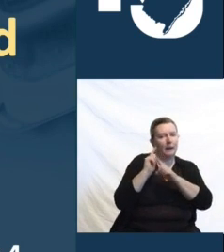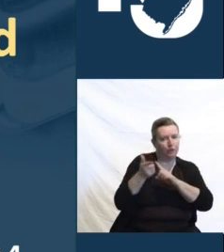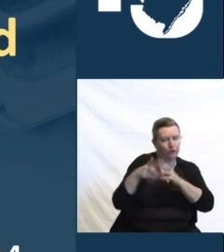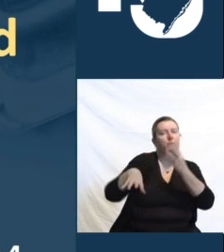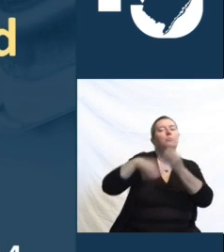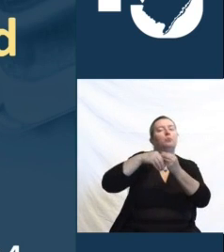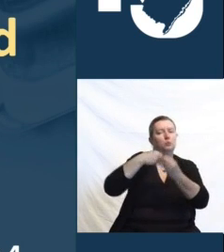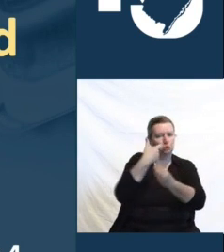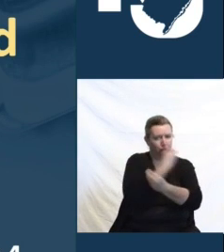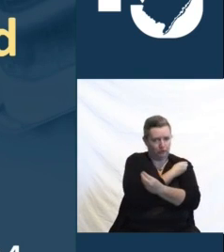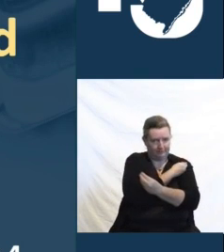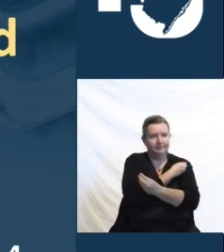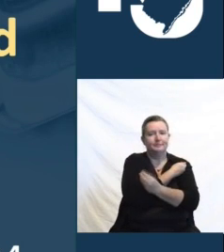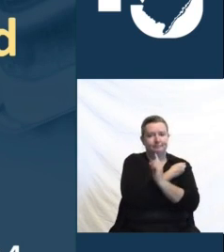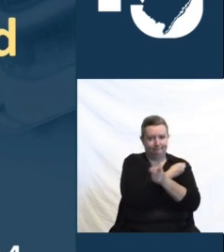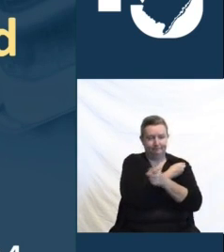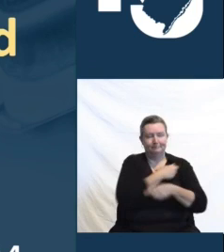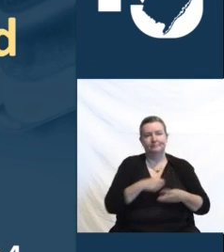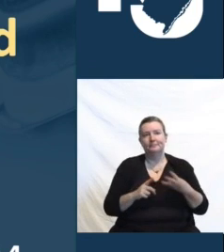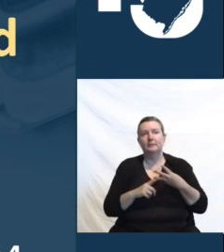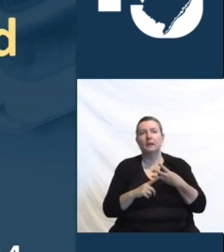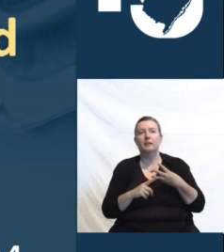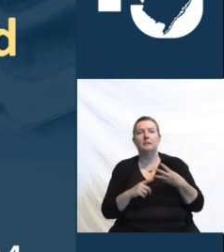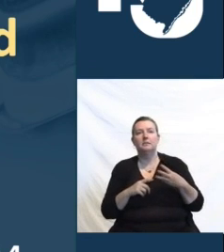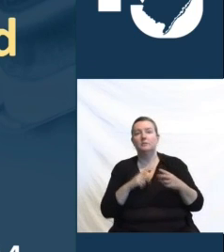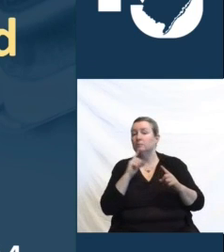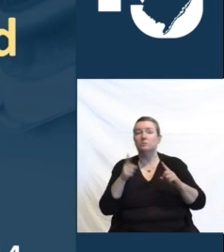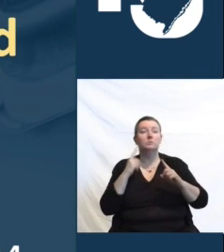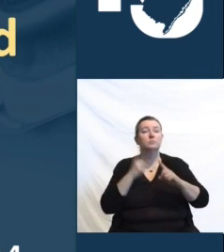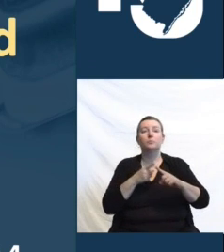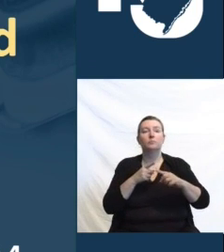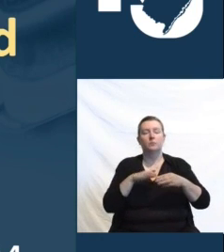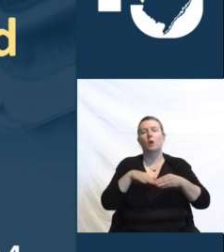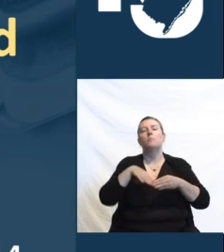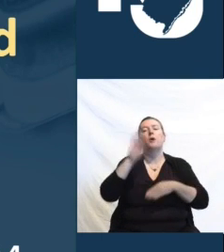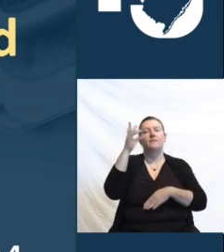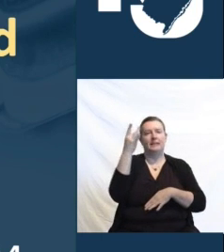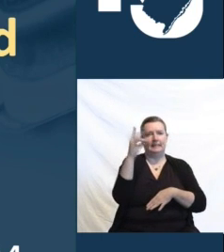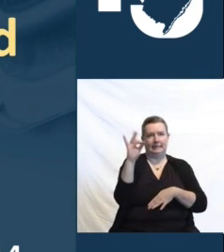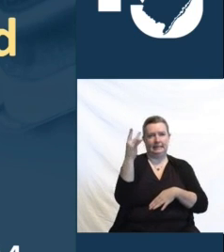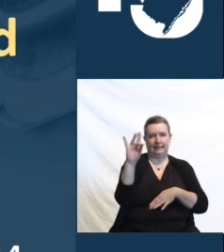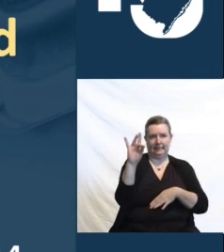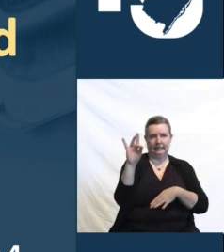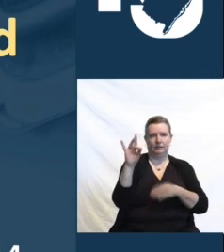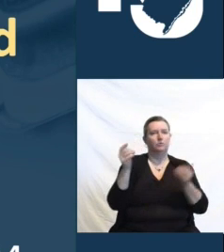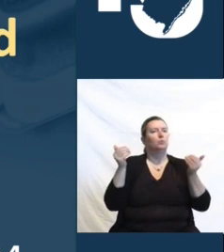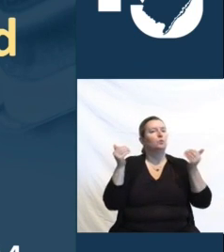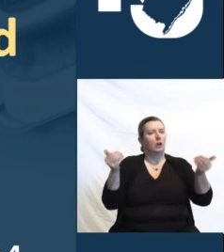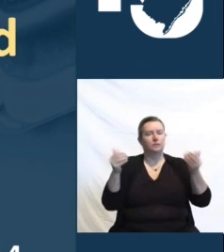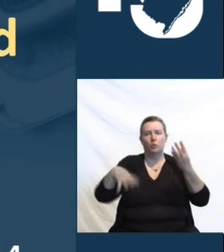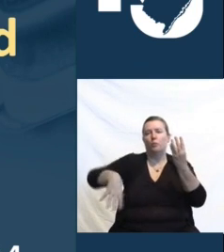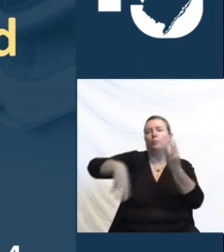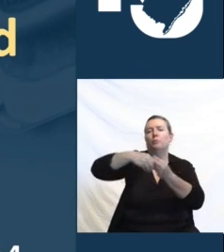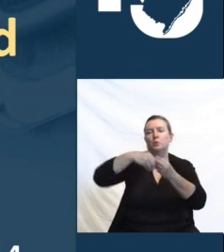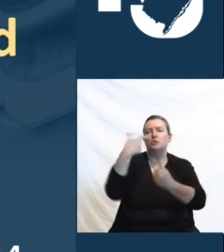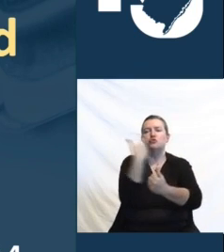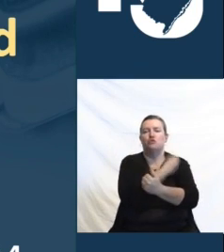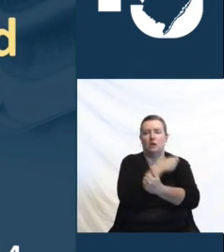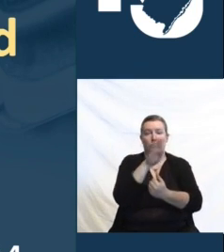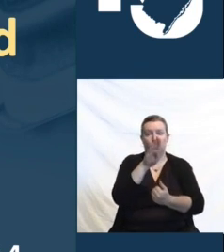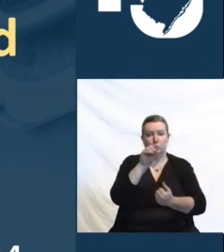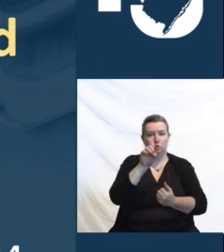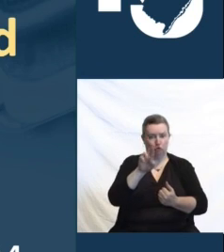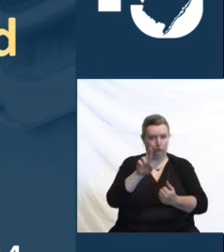18 and up can now receive a booster. There's no longer any other consideration other than those time frames that you need to give.